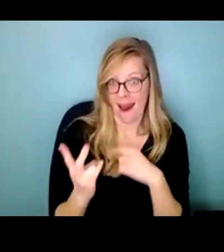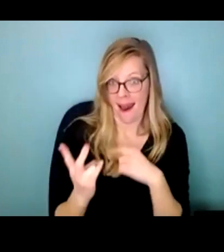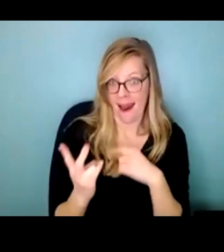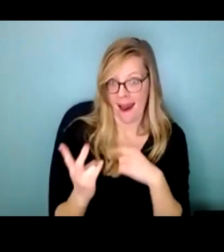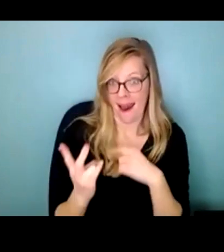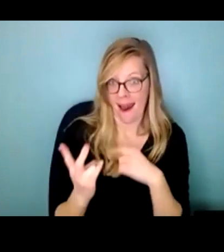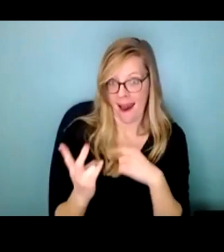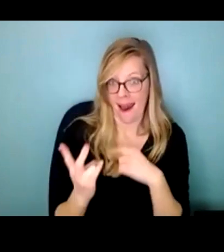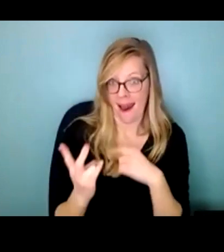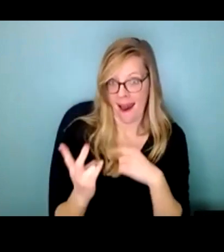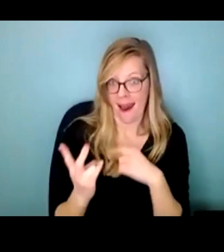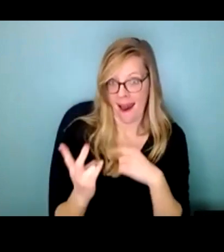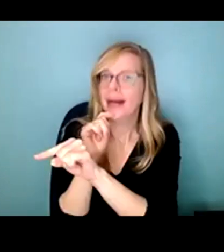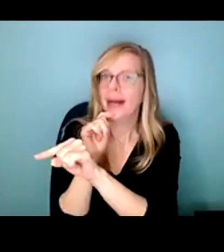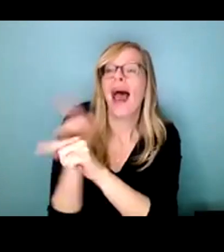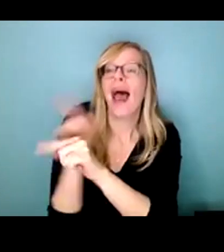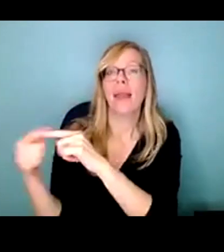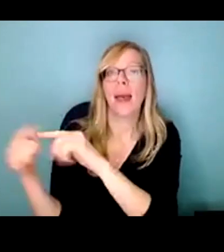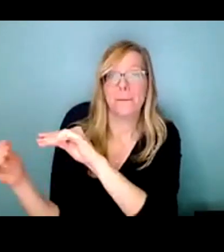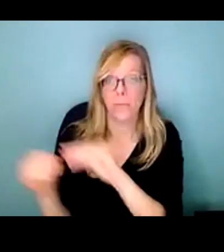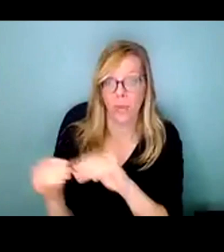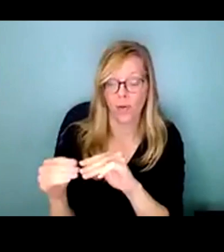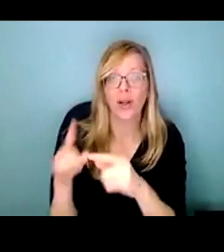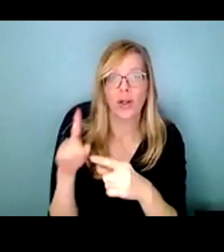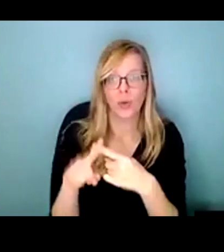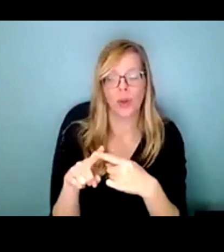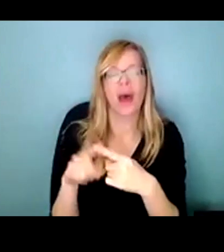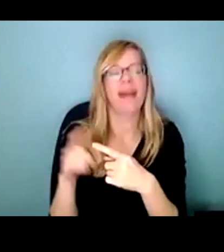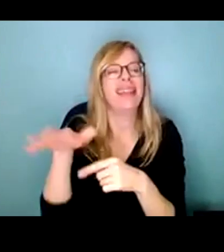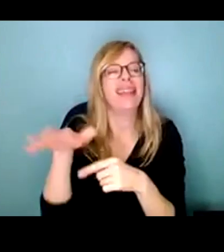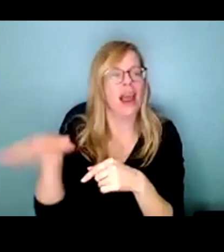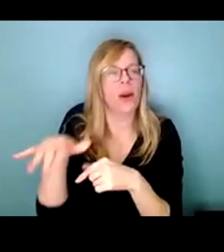So I grew up hearing a lot of living in Russian-occupied Germany